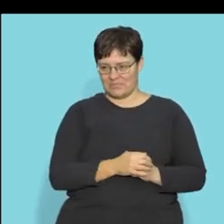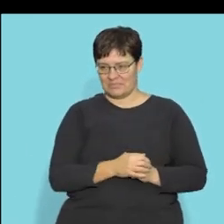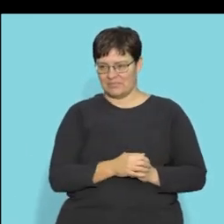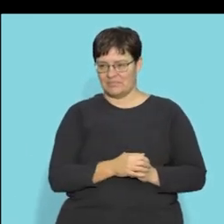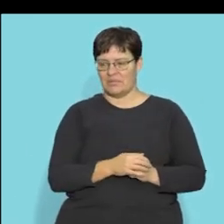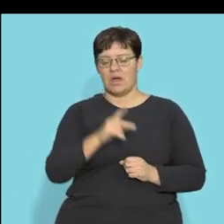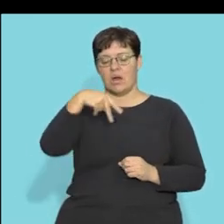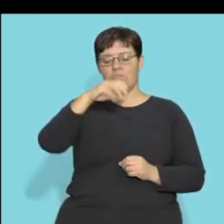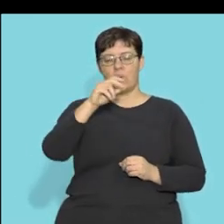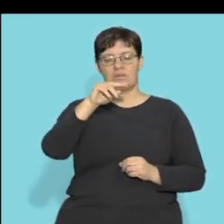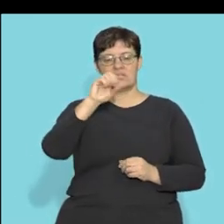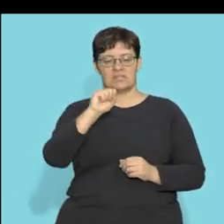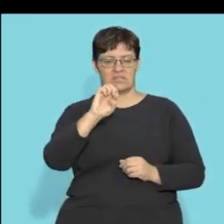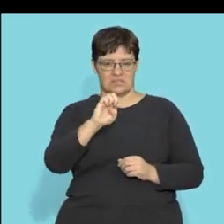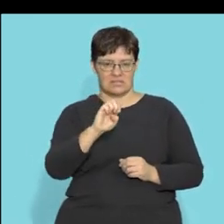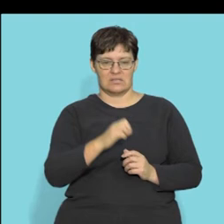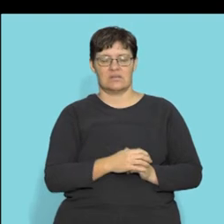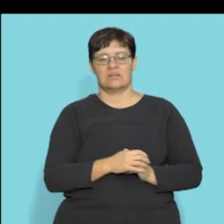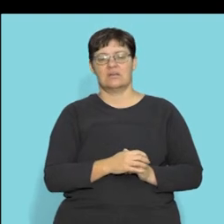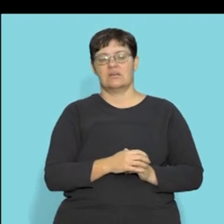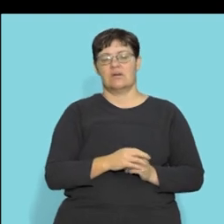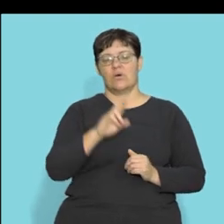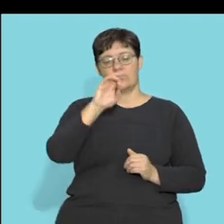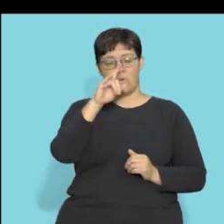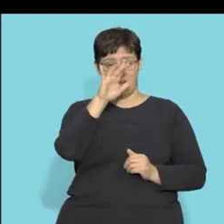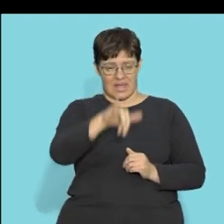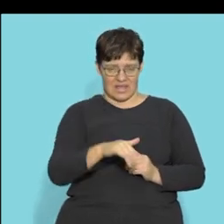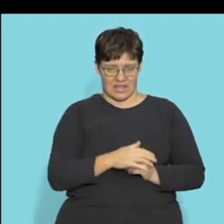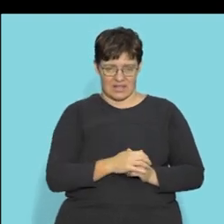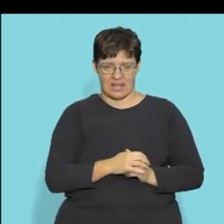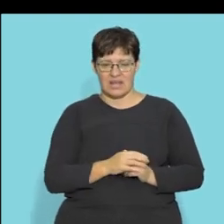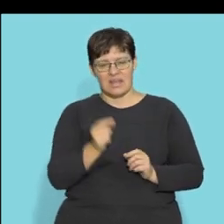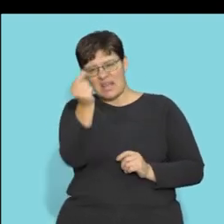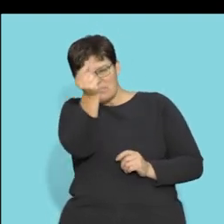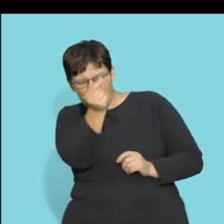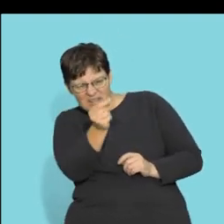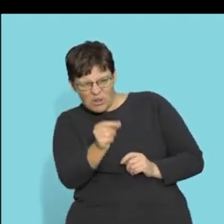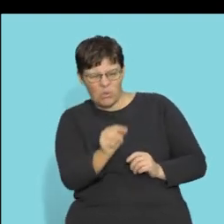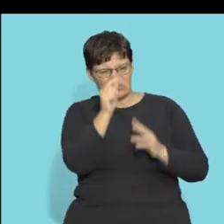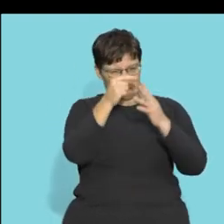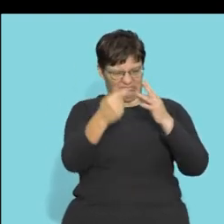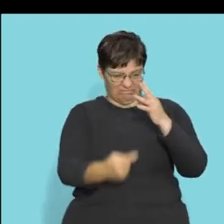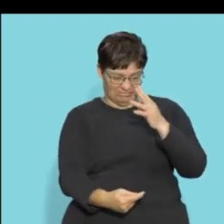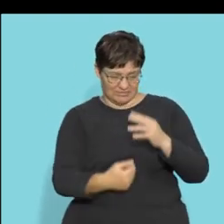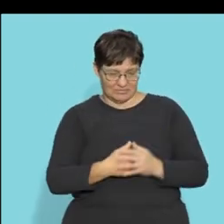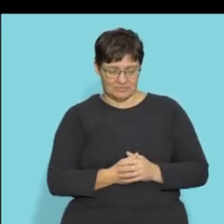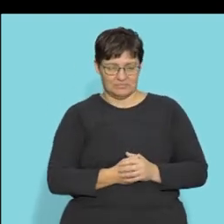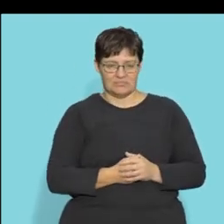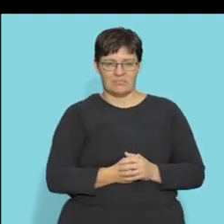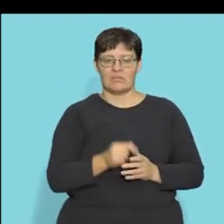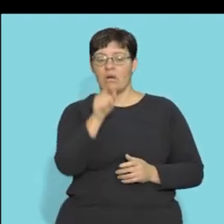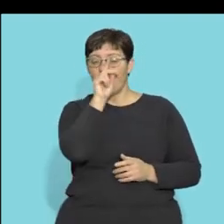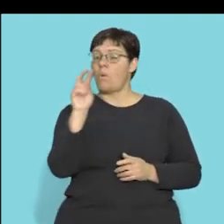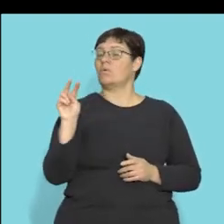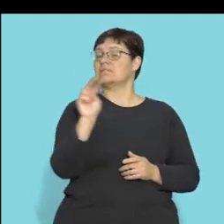the pons of roli and here's the medulla oblongata and the spinal cord but let's have a look at